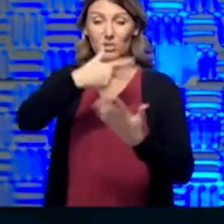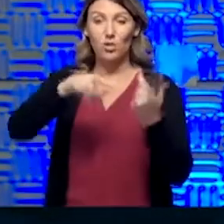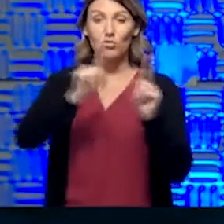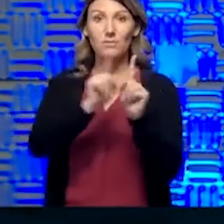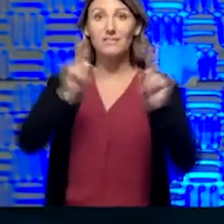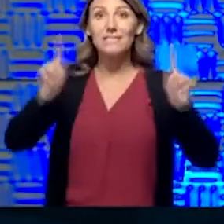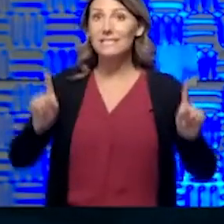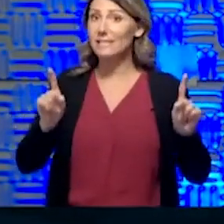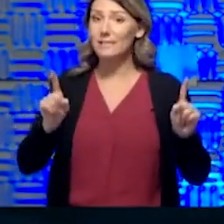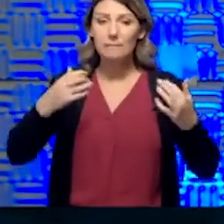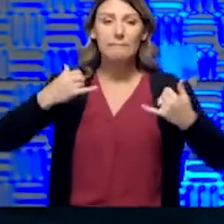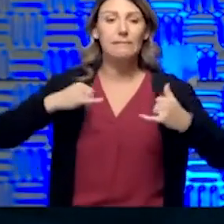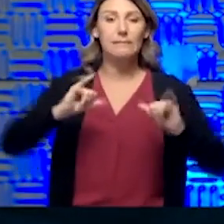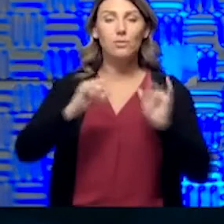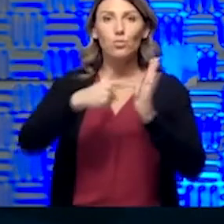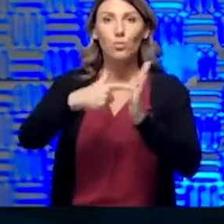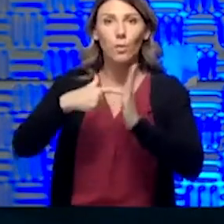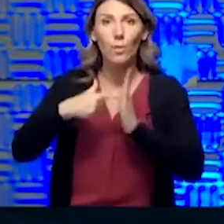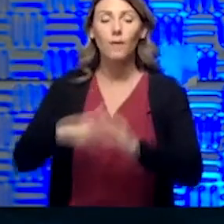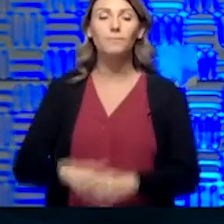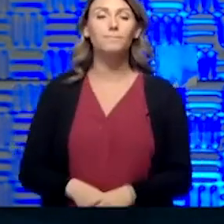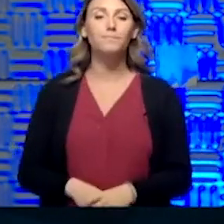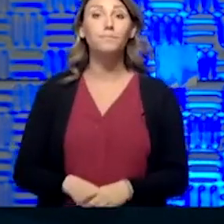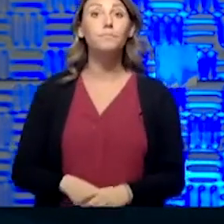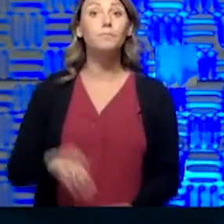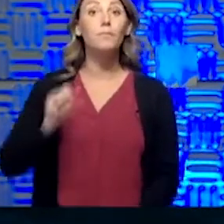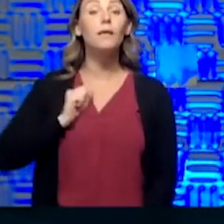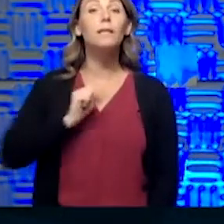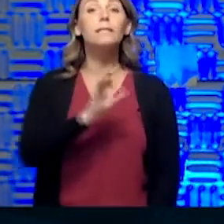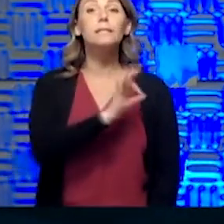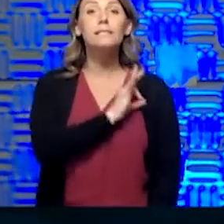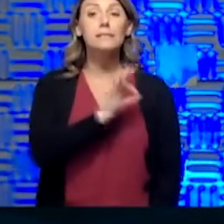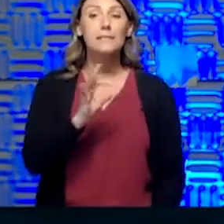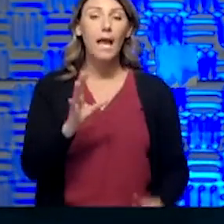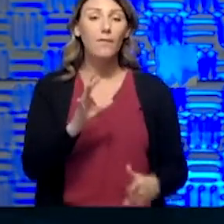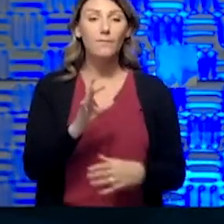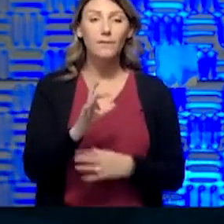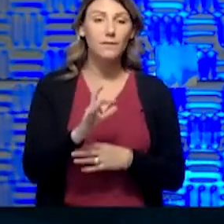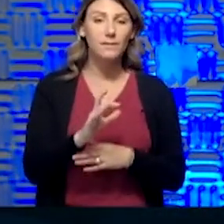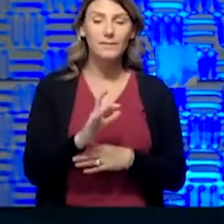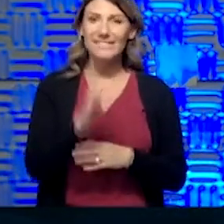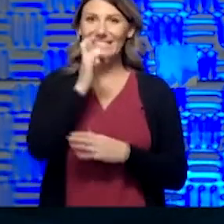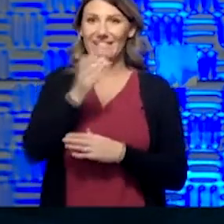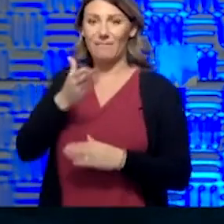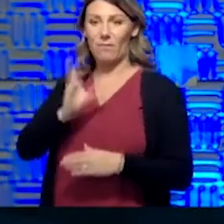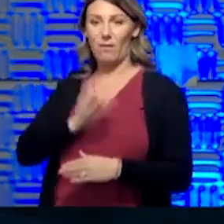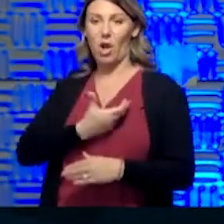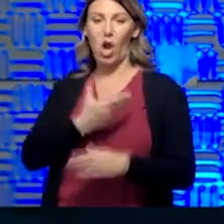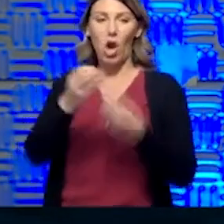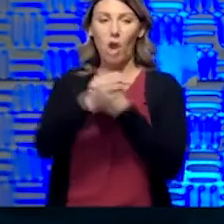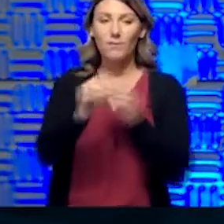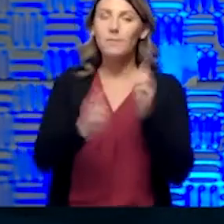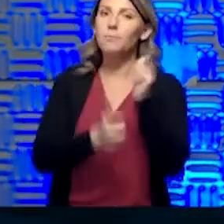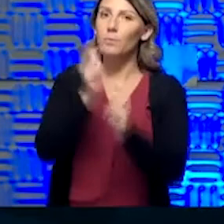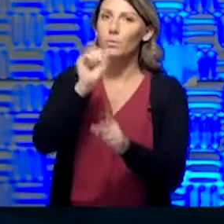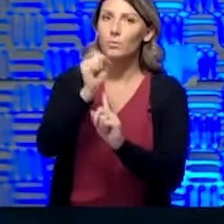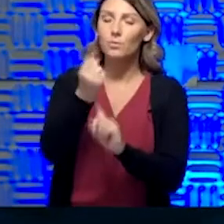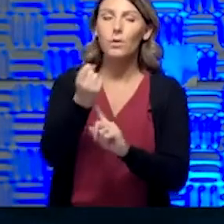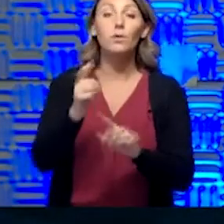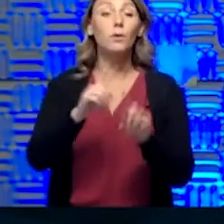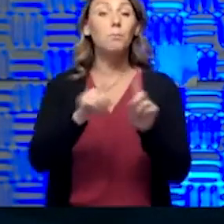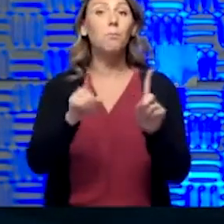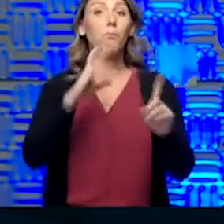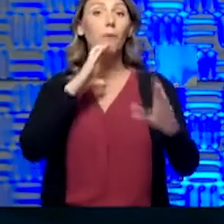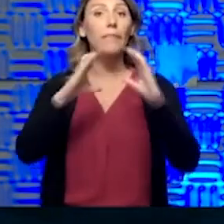is still required. Staff is absent from our offices in most instances, but the